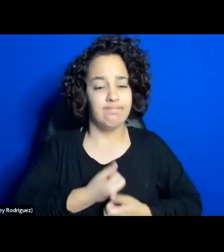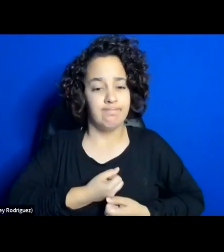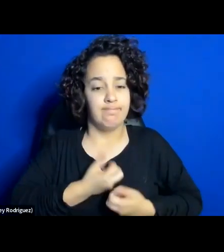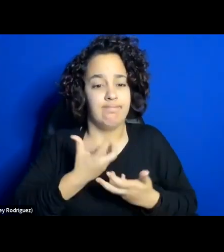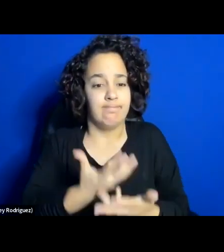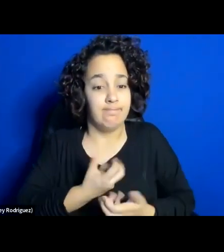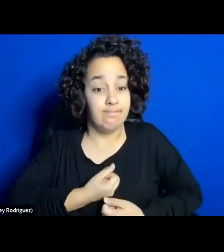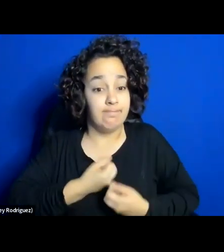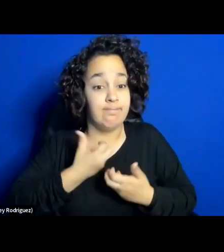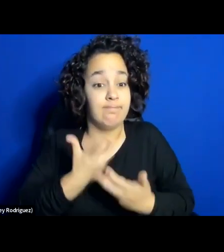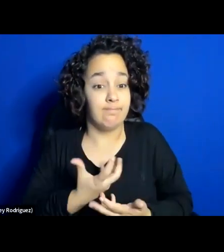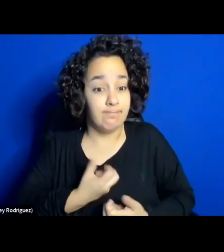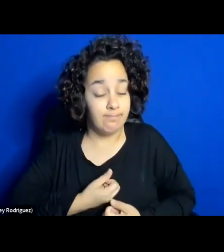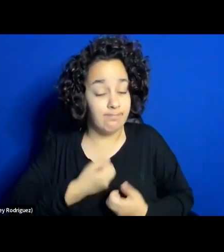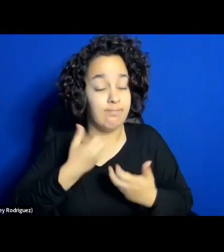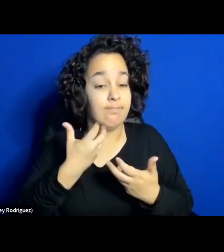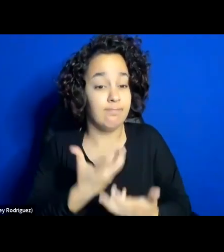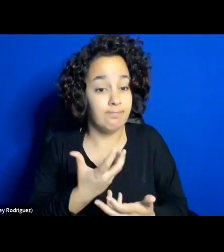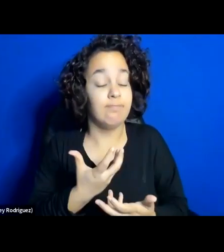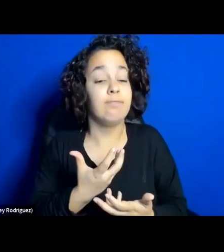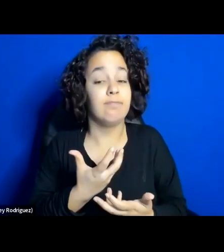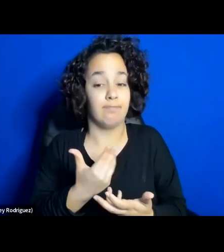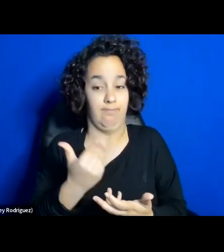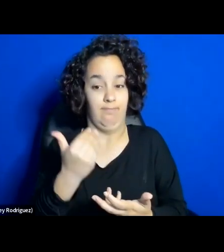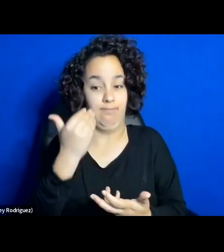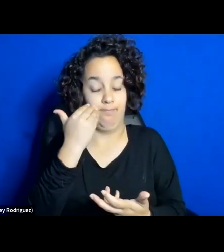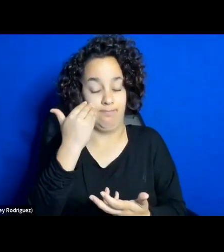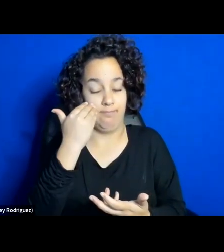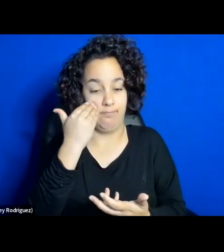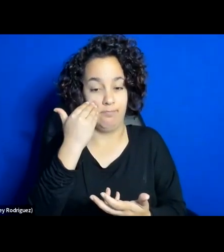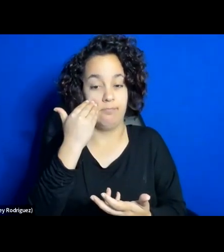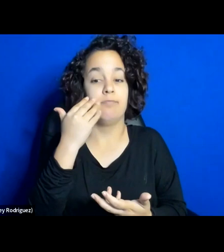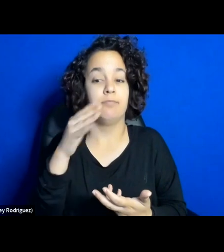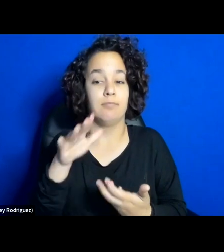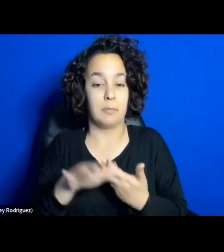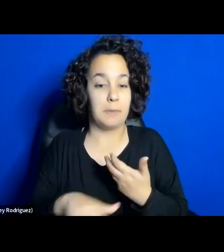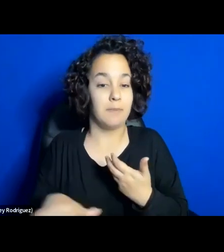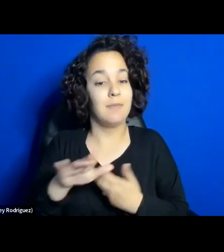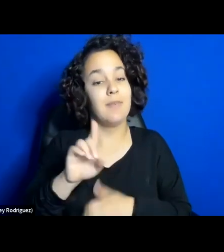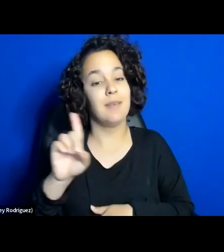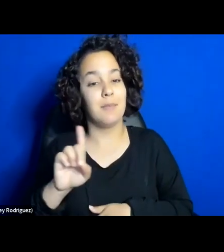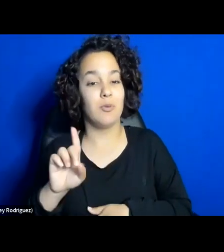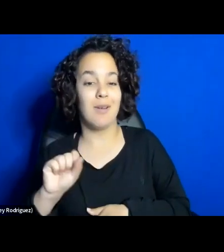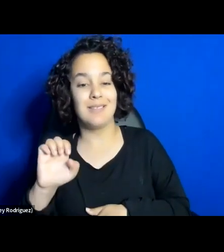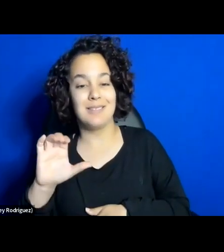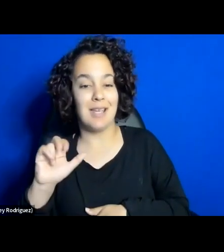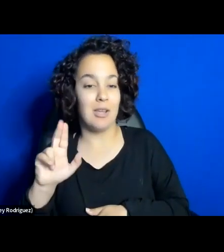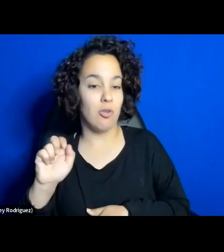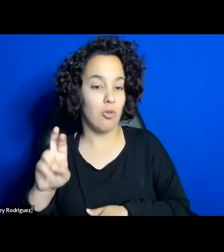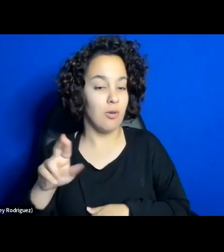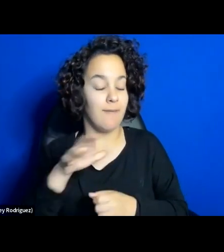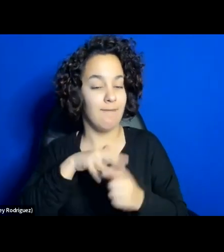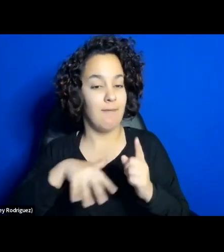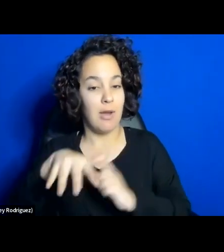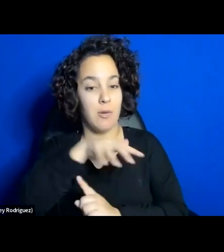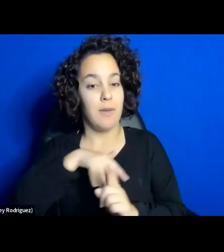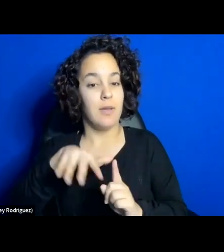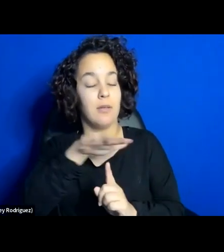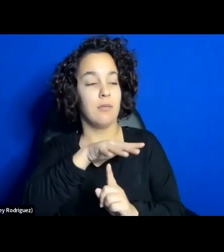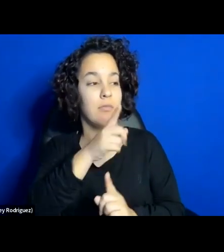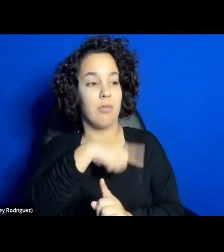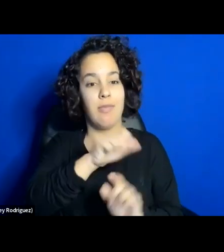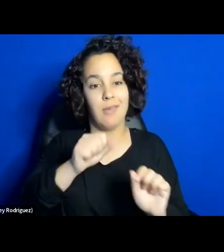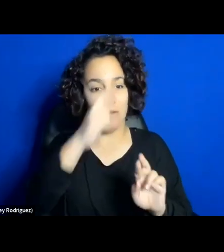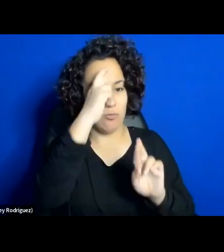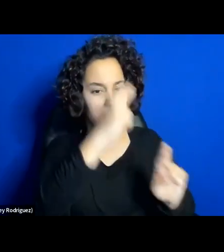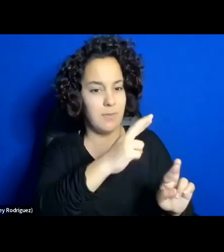in a democratic, secular environment in which they're able to respect other people's